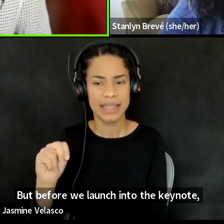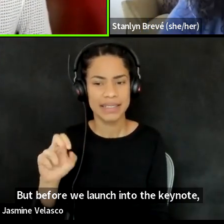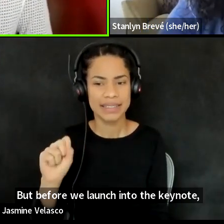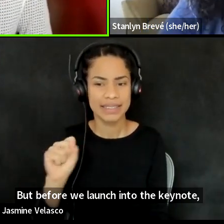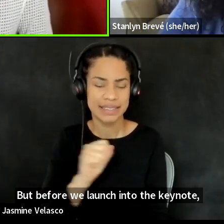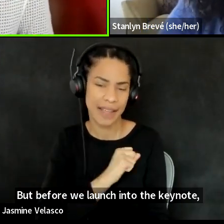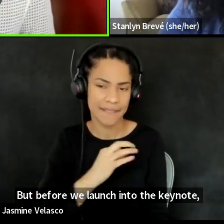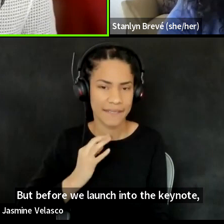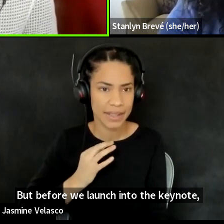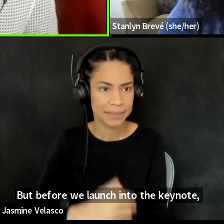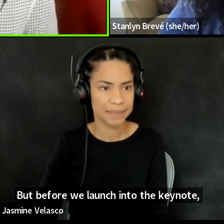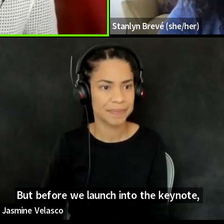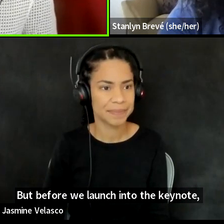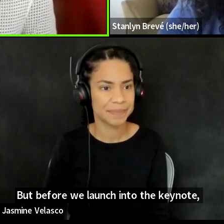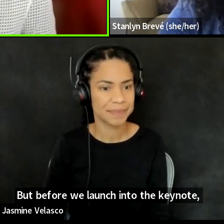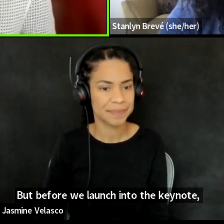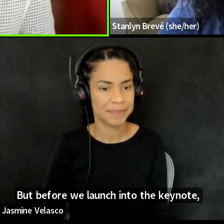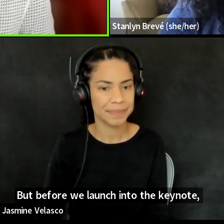Thanks, Ellen.